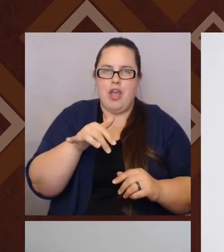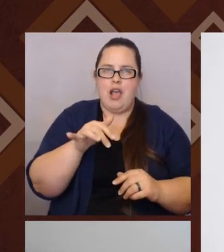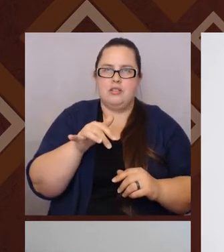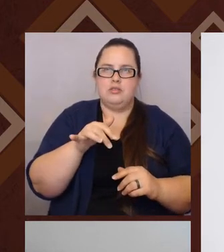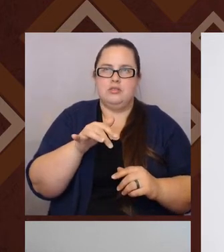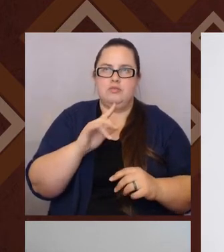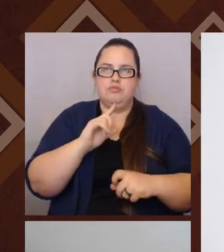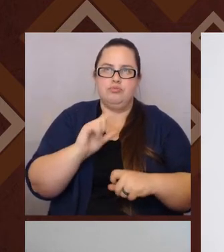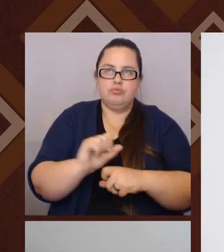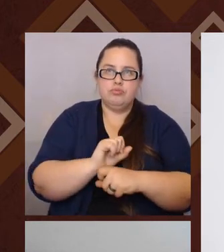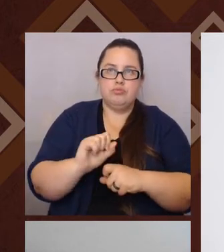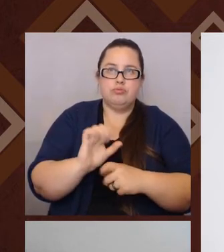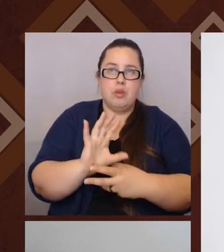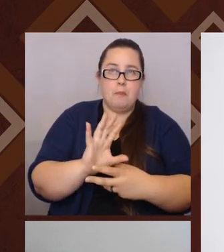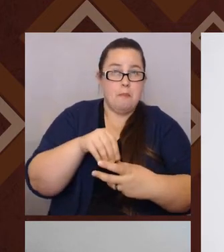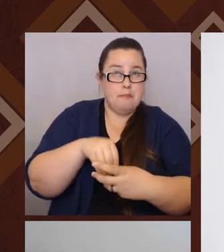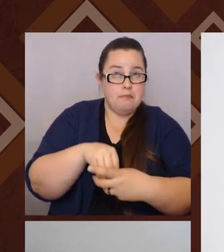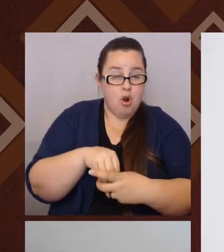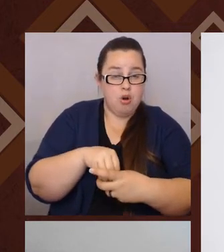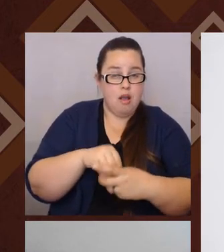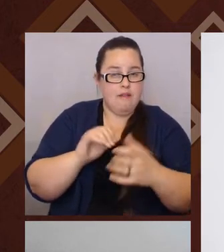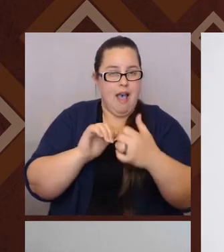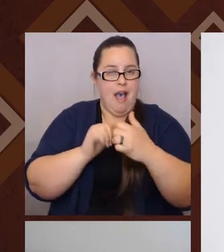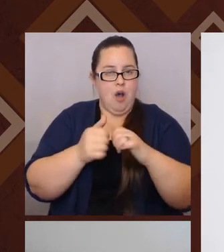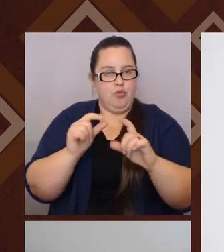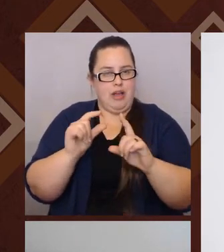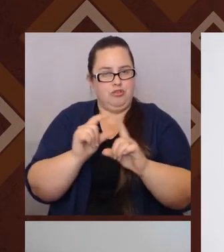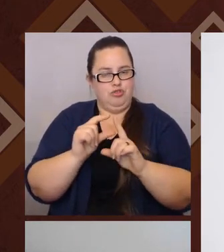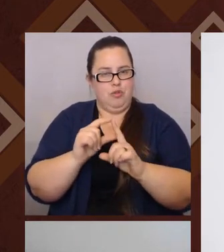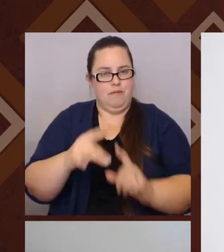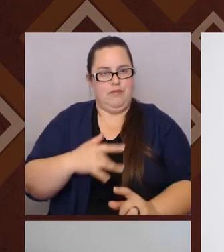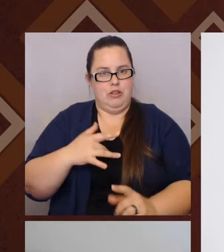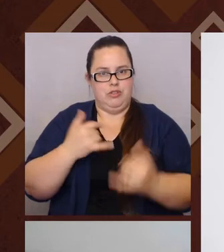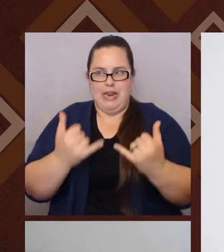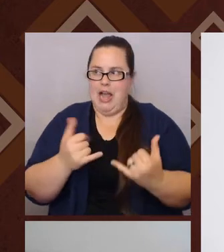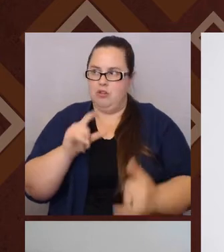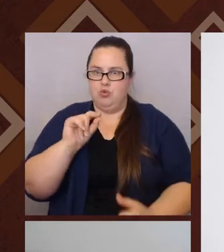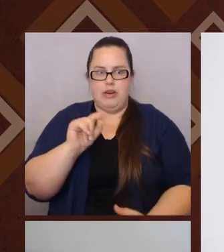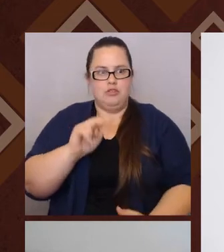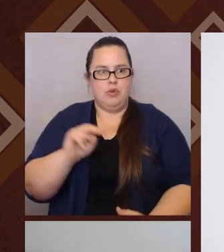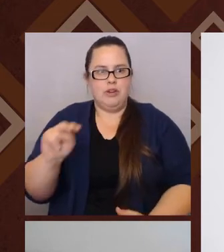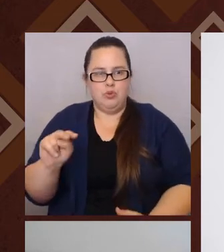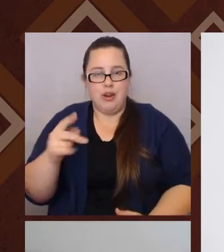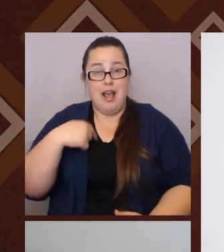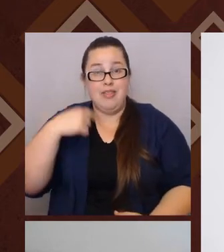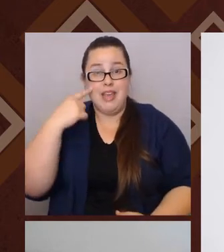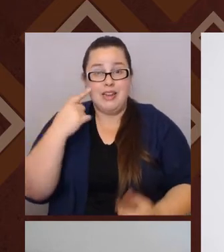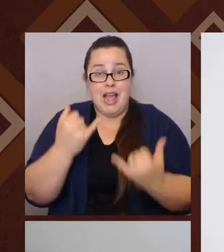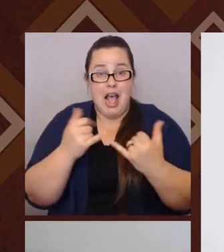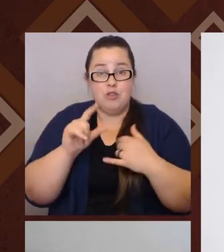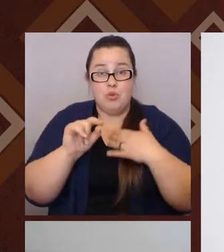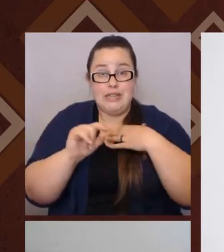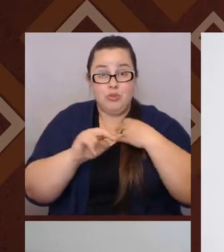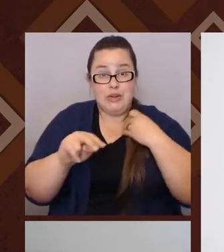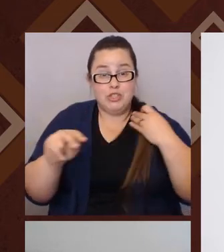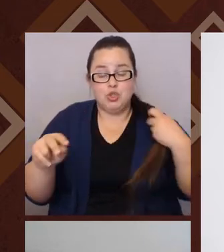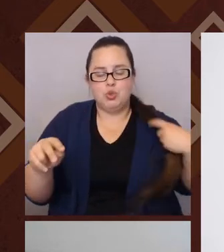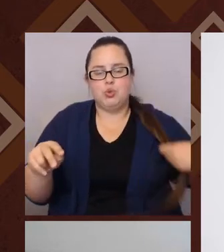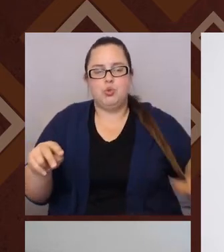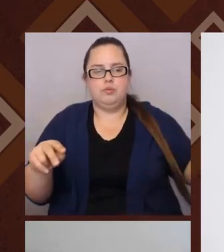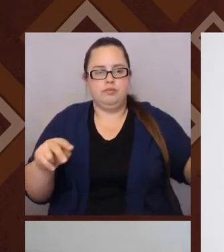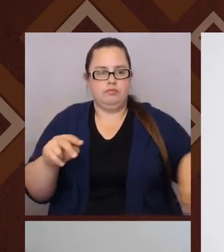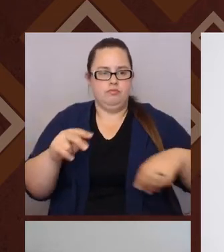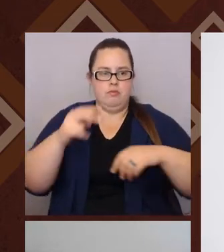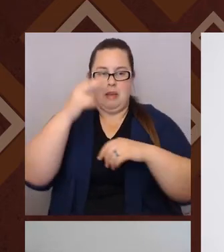the, the, feel of the term today in 2022. I think in 2022, think Mexican American